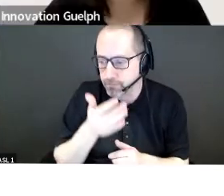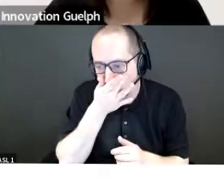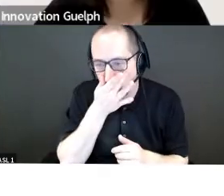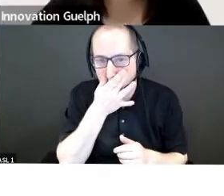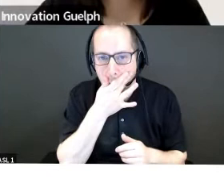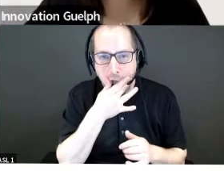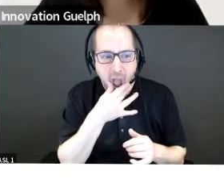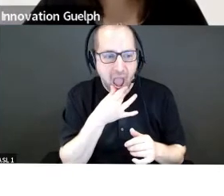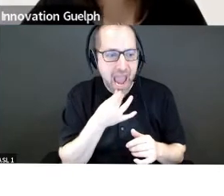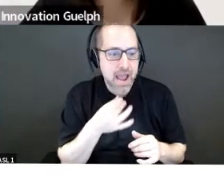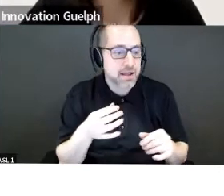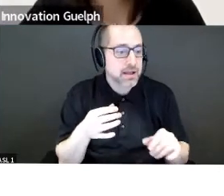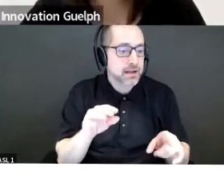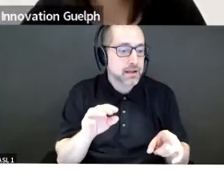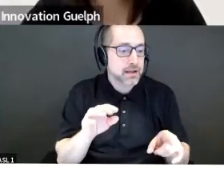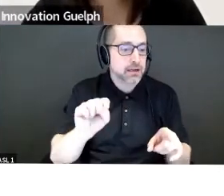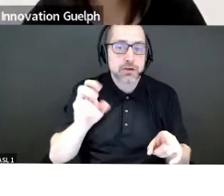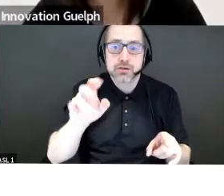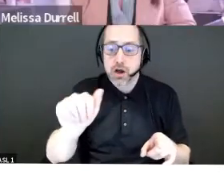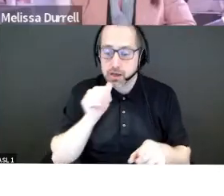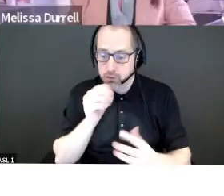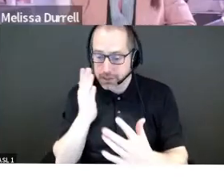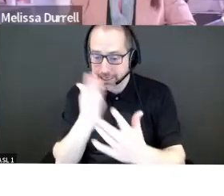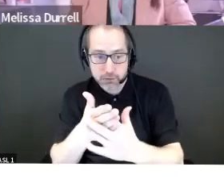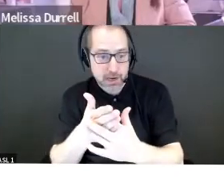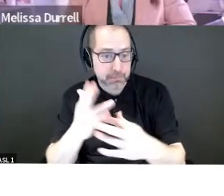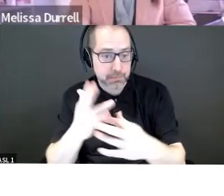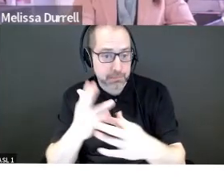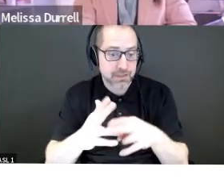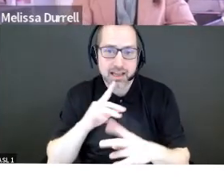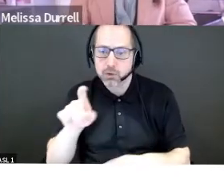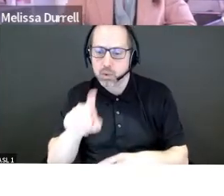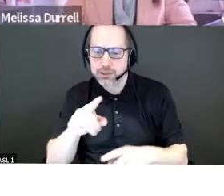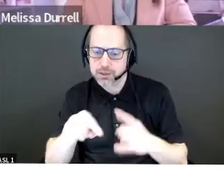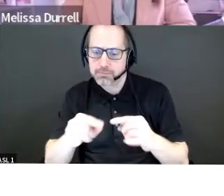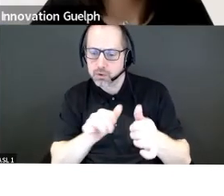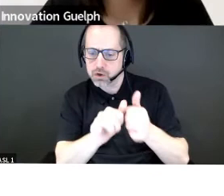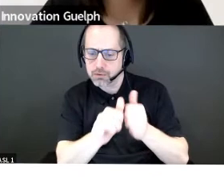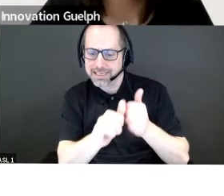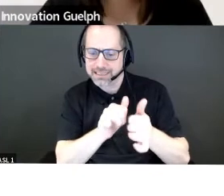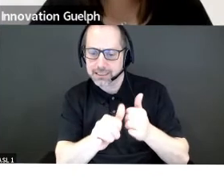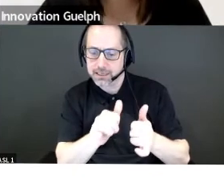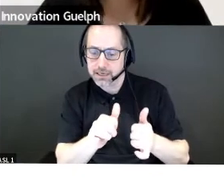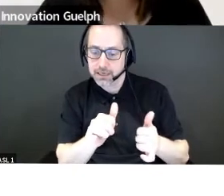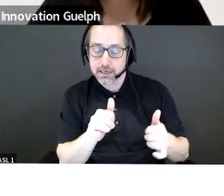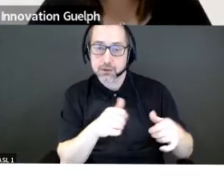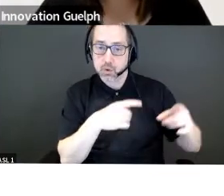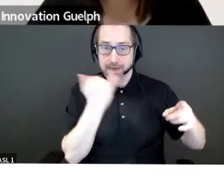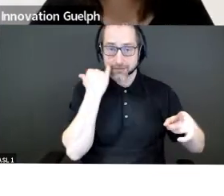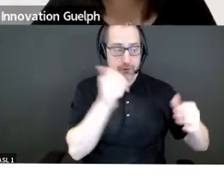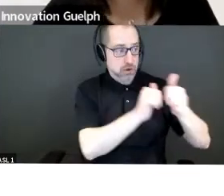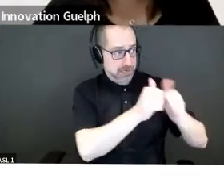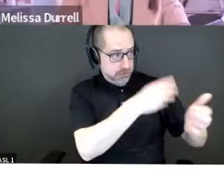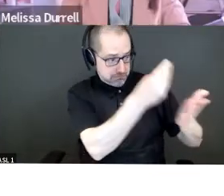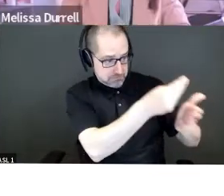Can I interrupt you briefly? Talk to me, Shauna. A question about competition. Do we highlight monies that they've raised?